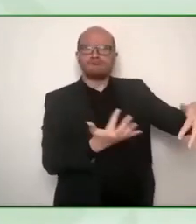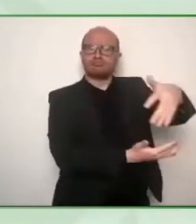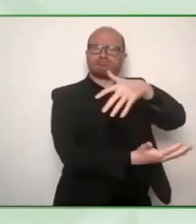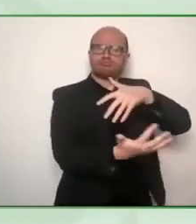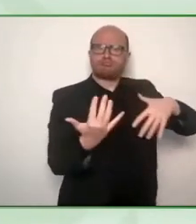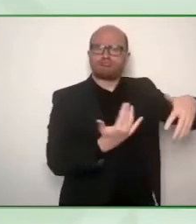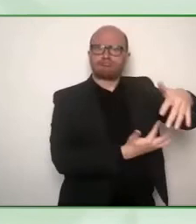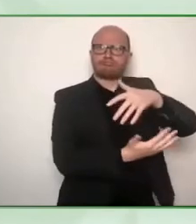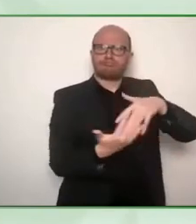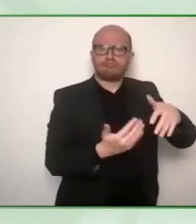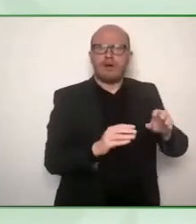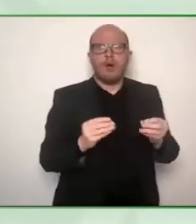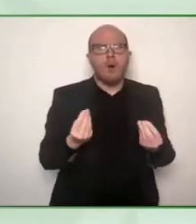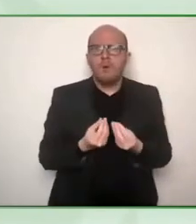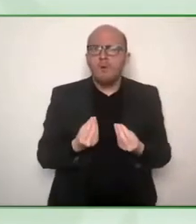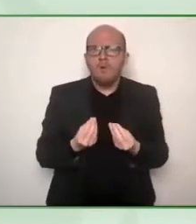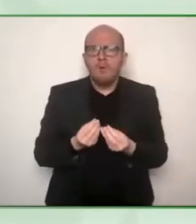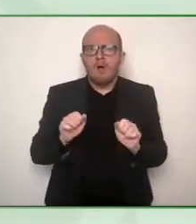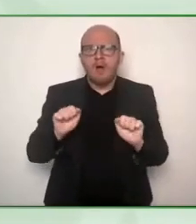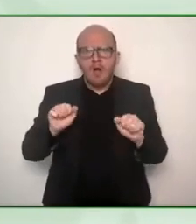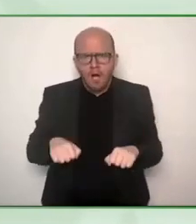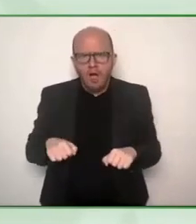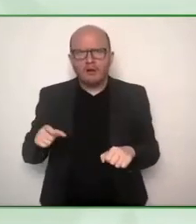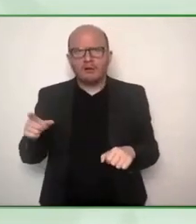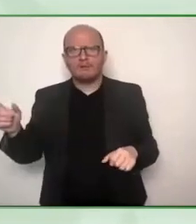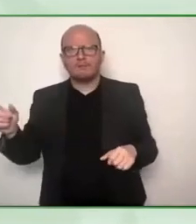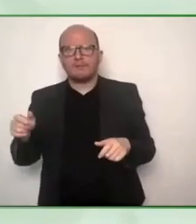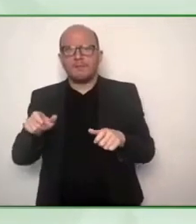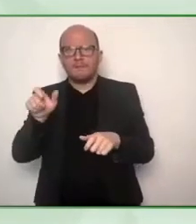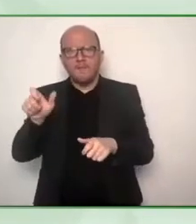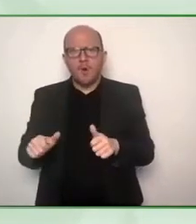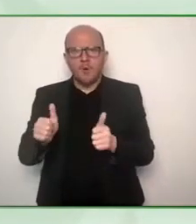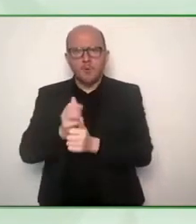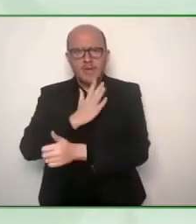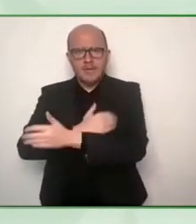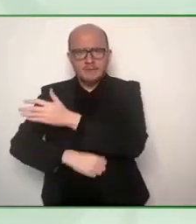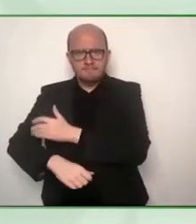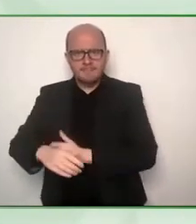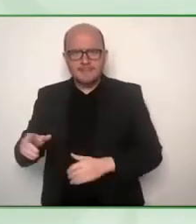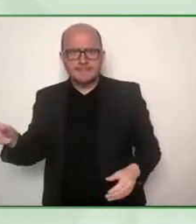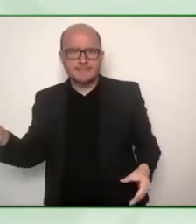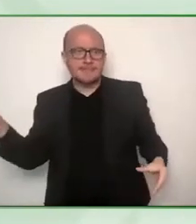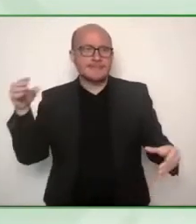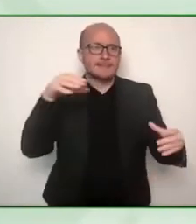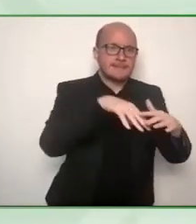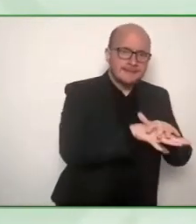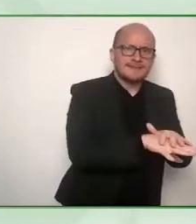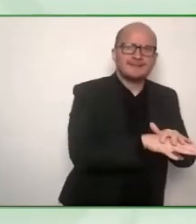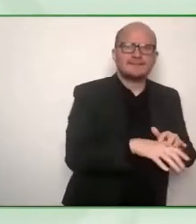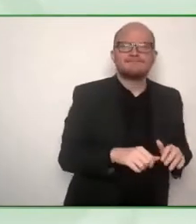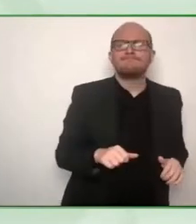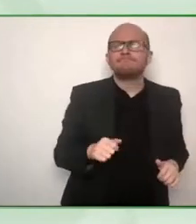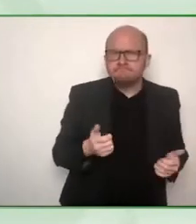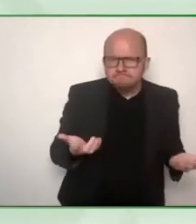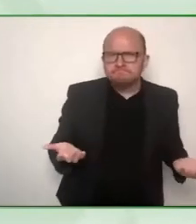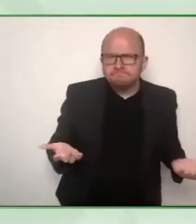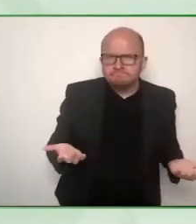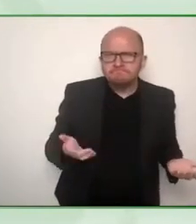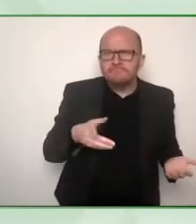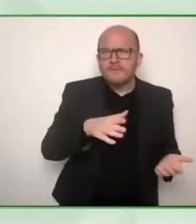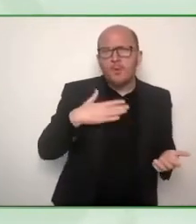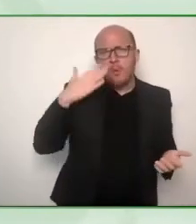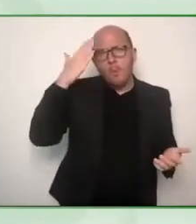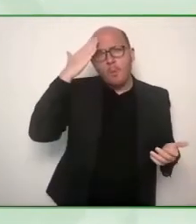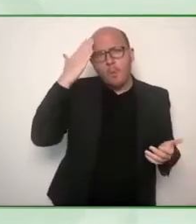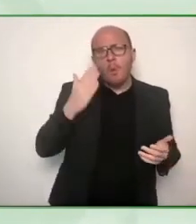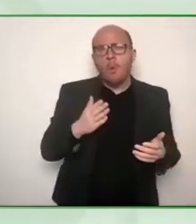cons of remote work yes it's work but there isn't that kind of camaraderie that would have existed as if